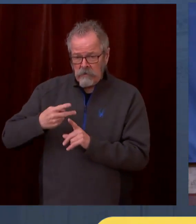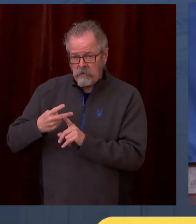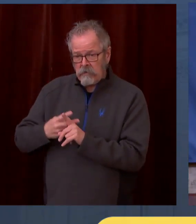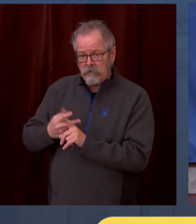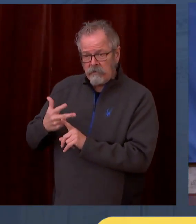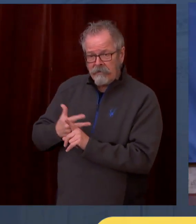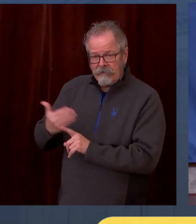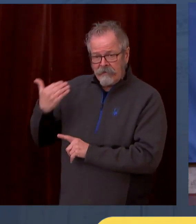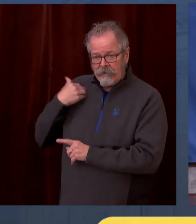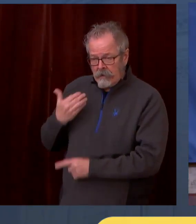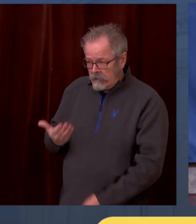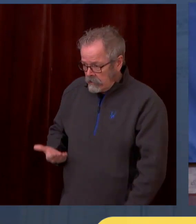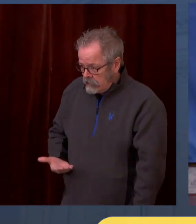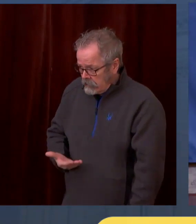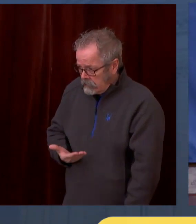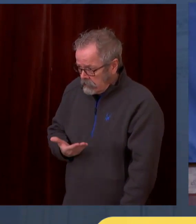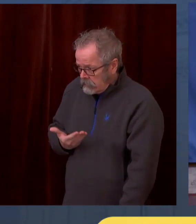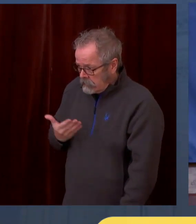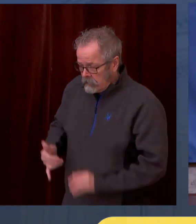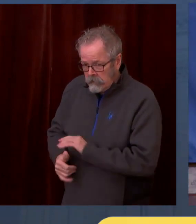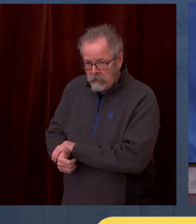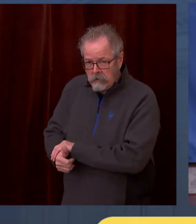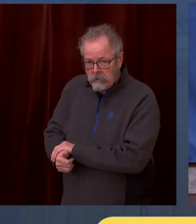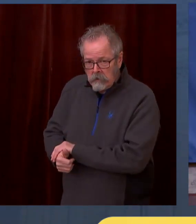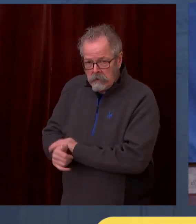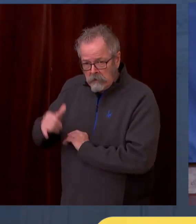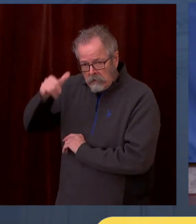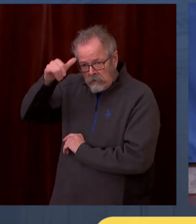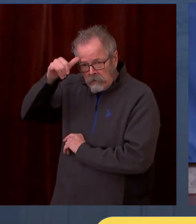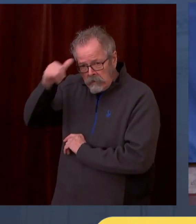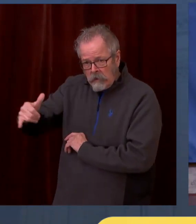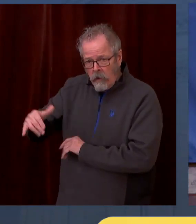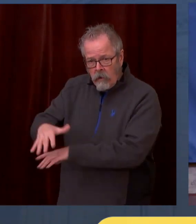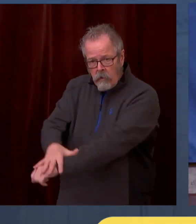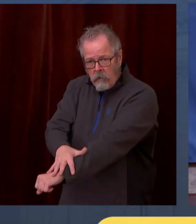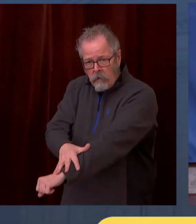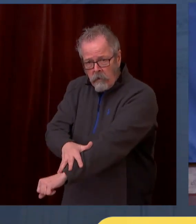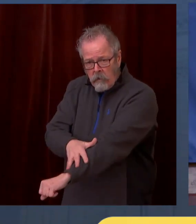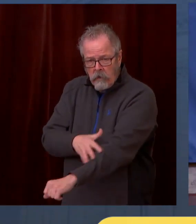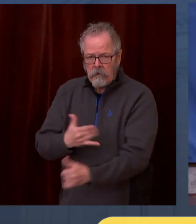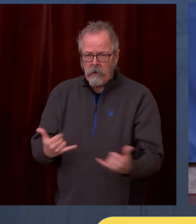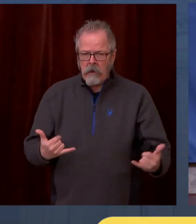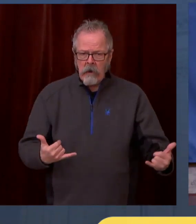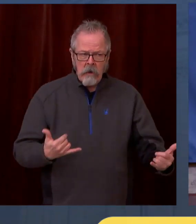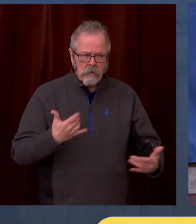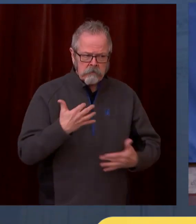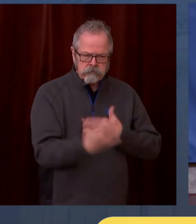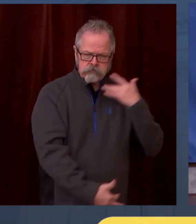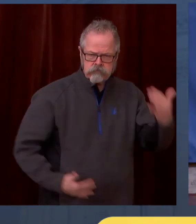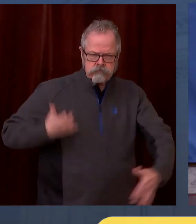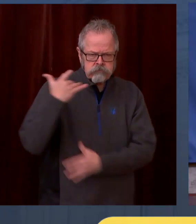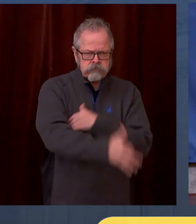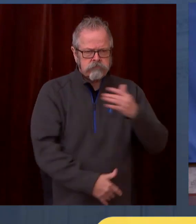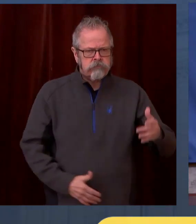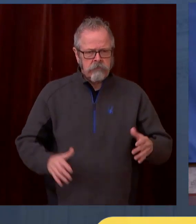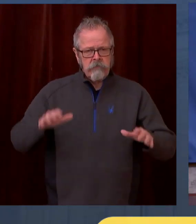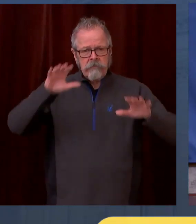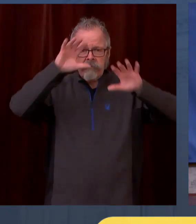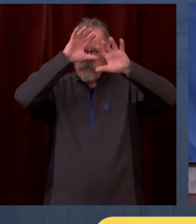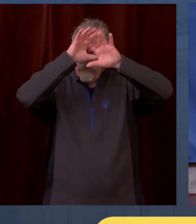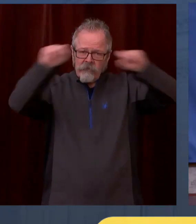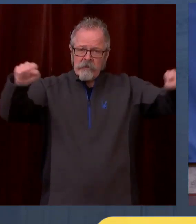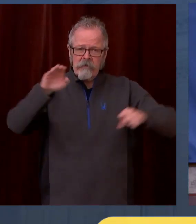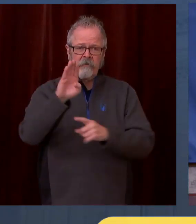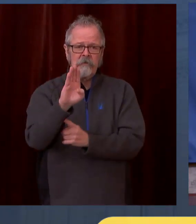They have done this in multiple ways, one of which is the use of the Defense Production Act. And I'm grateful to have a president who is